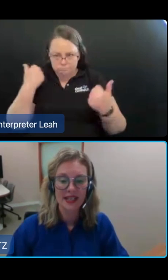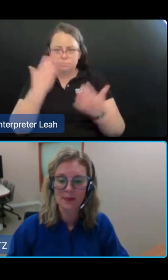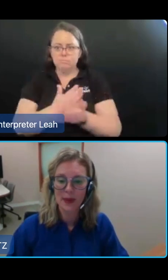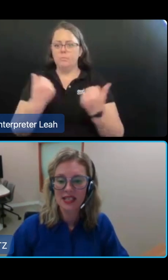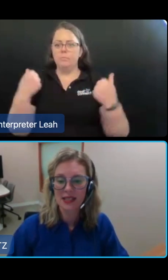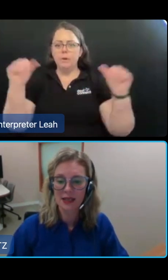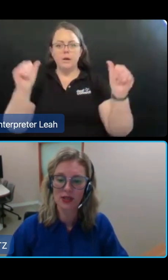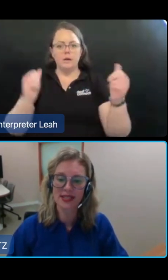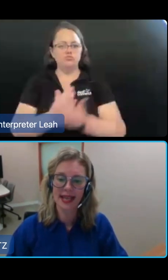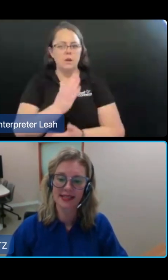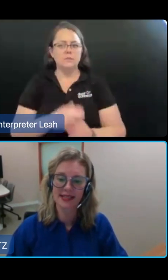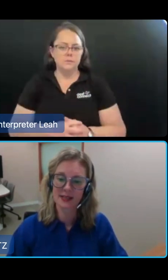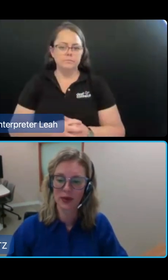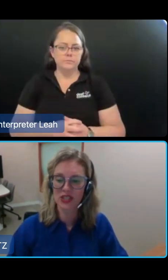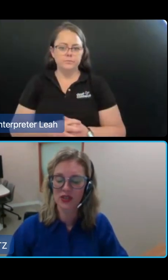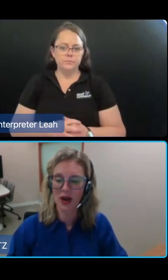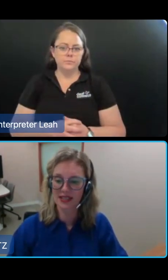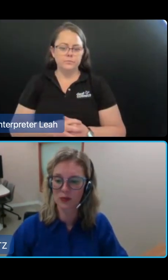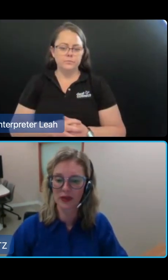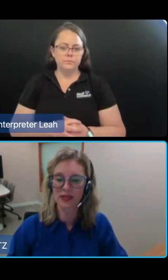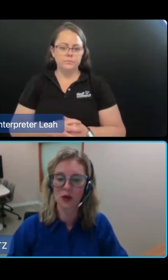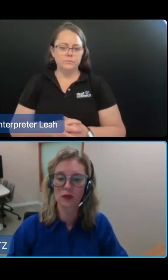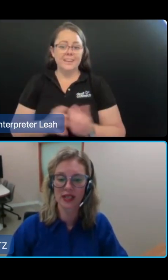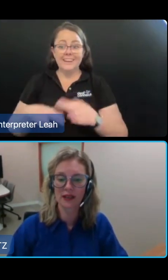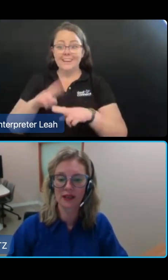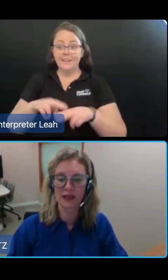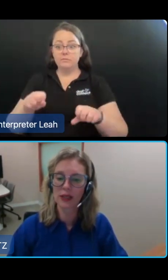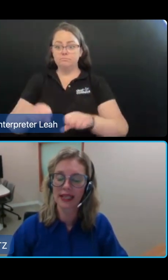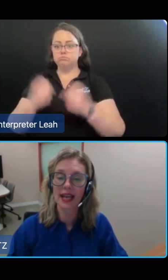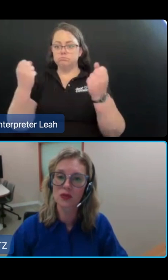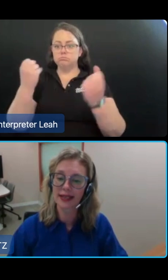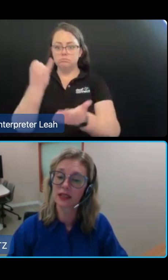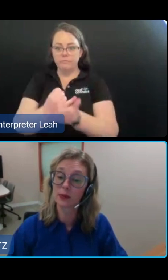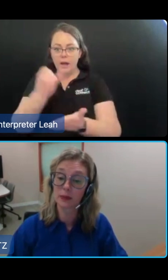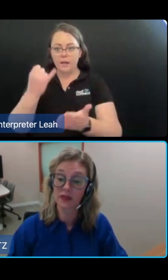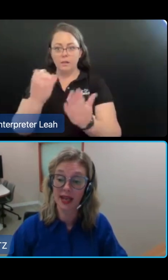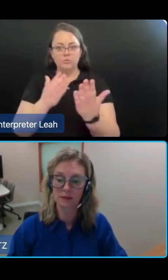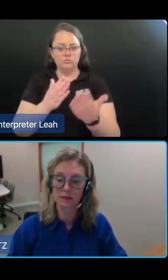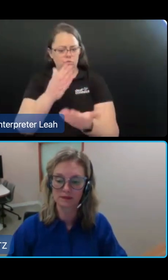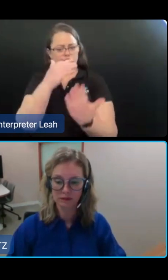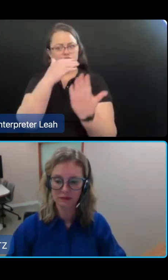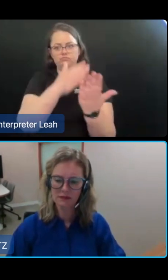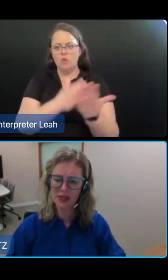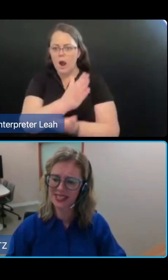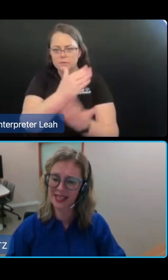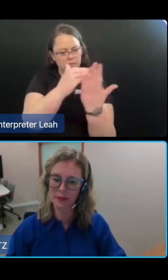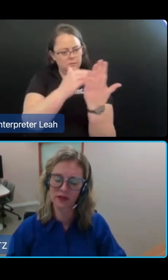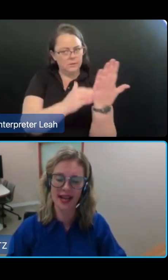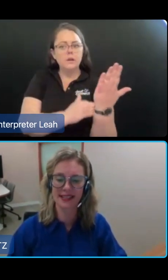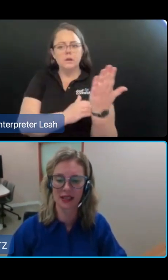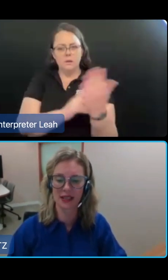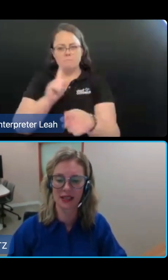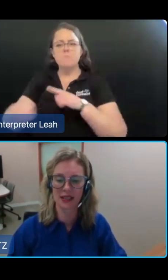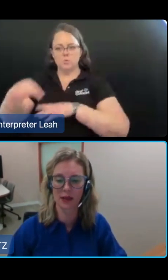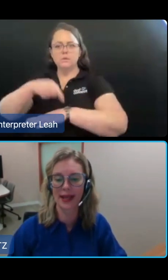We expect that in most cases, a breach of rights will be resolved informally and directly with a provider. The statement of